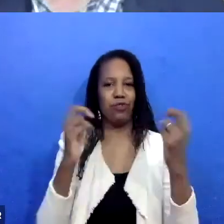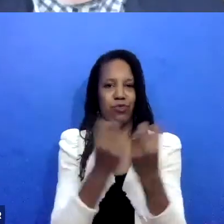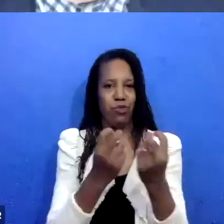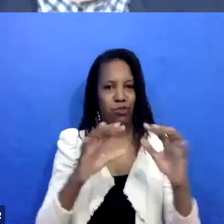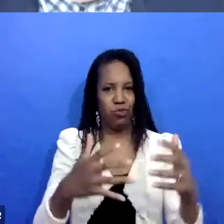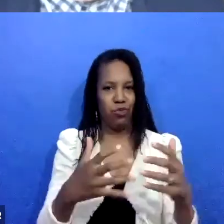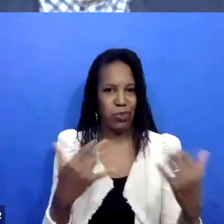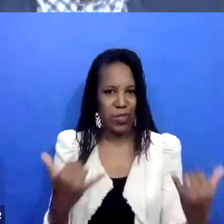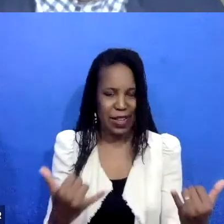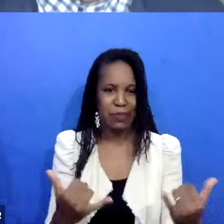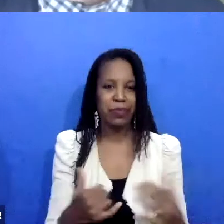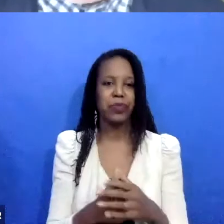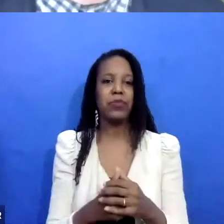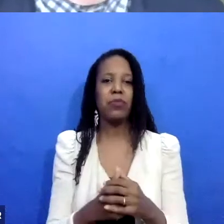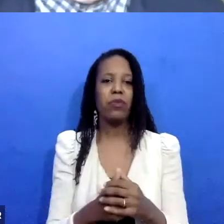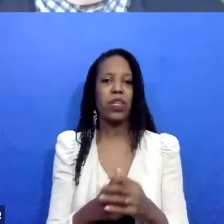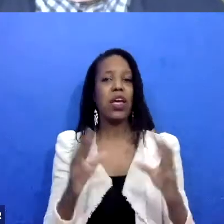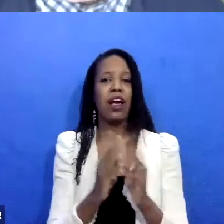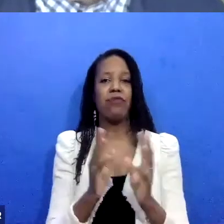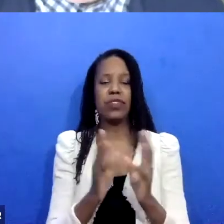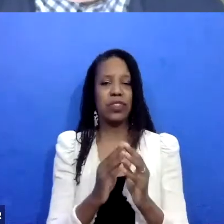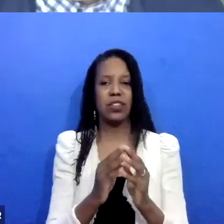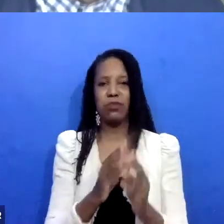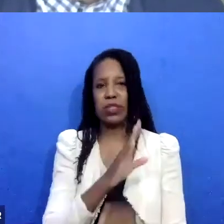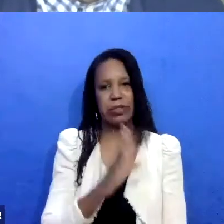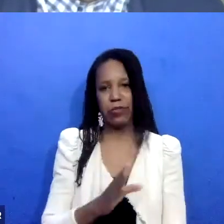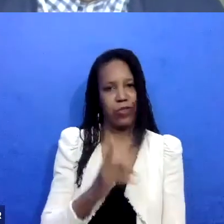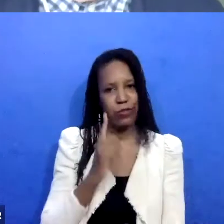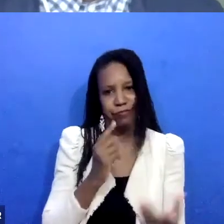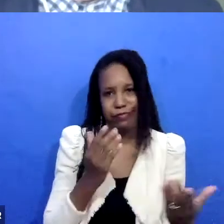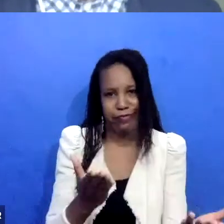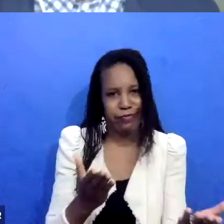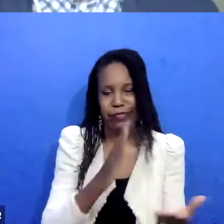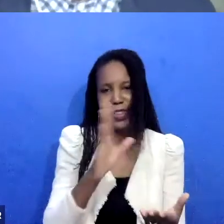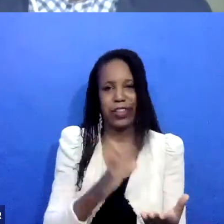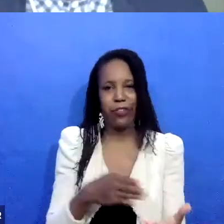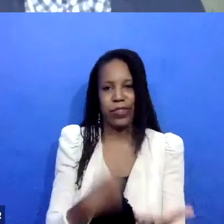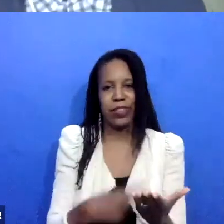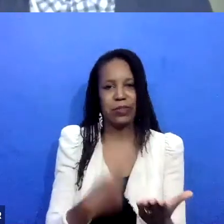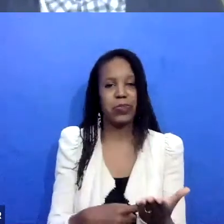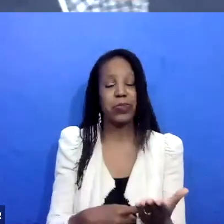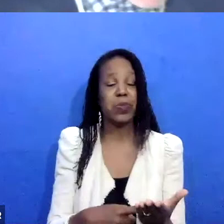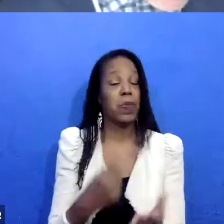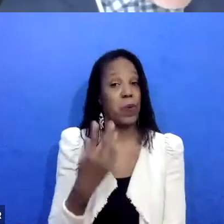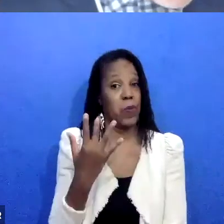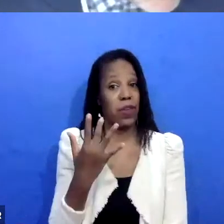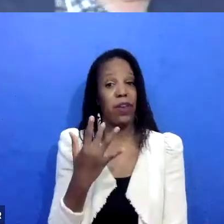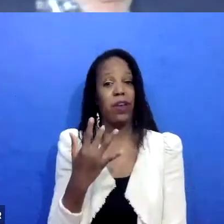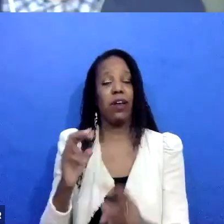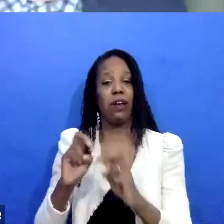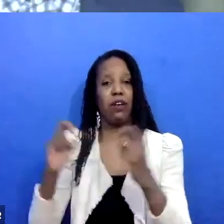conferencing was never, never really even talked about because the, those circle based ideas were, were